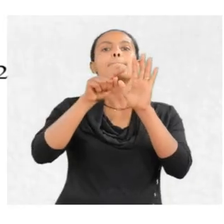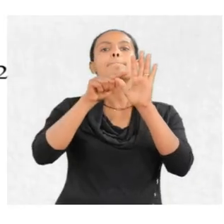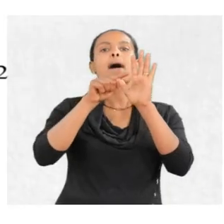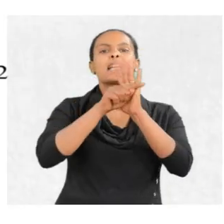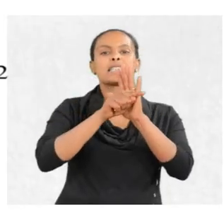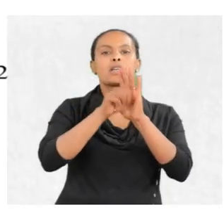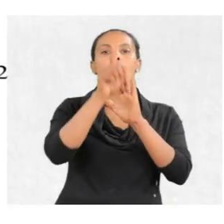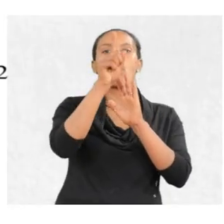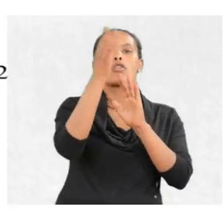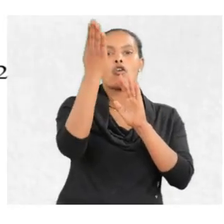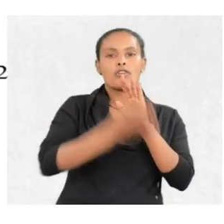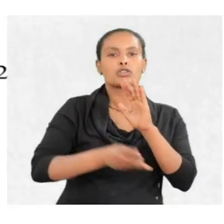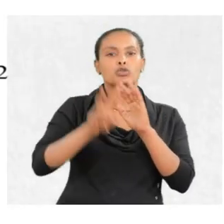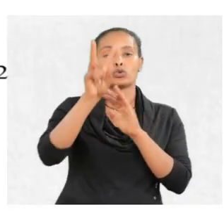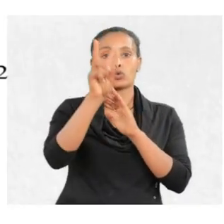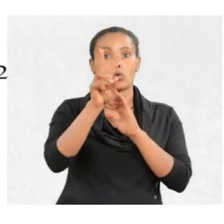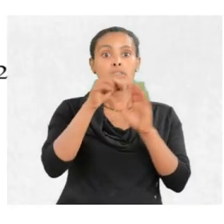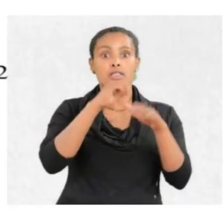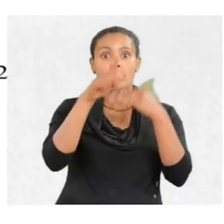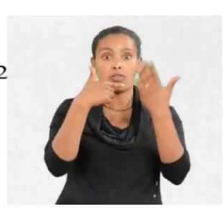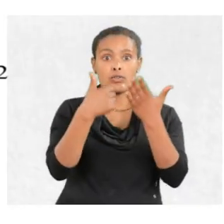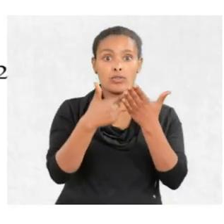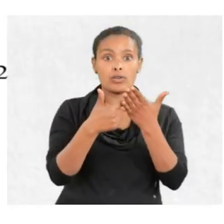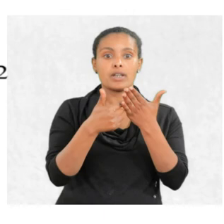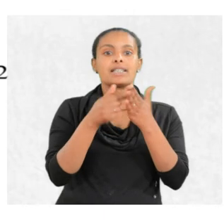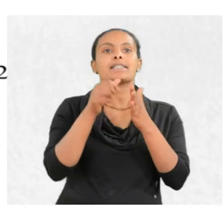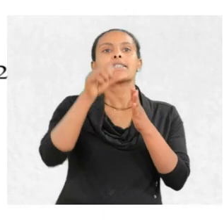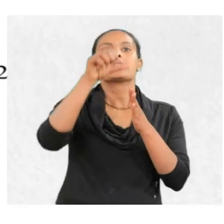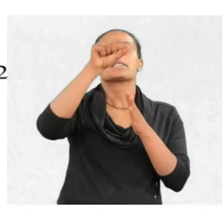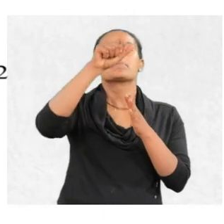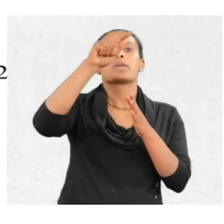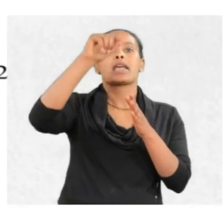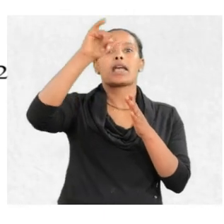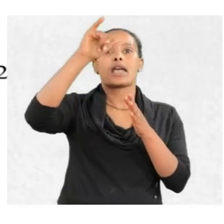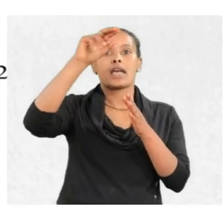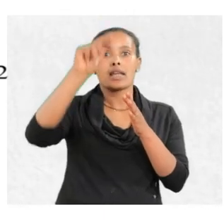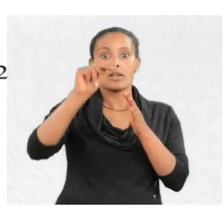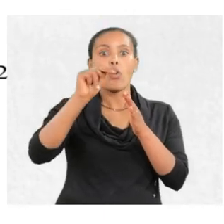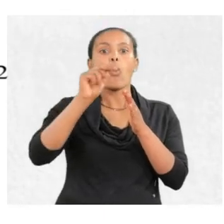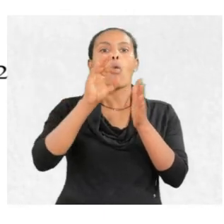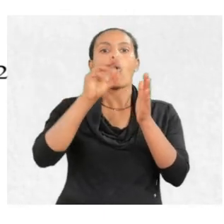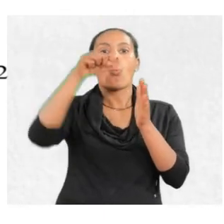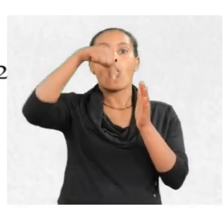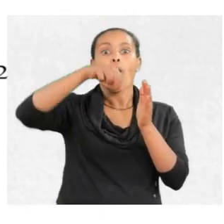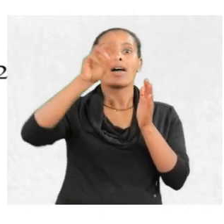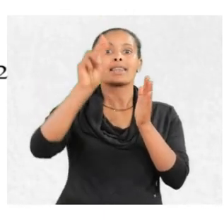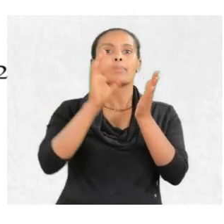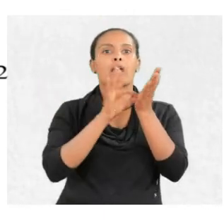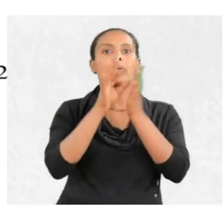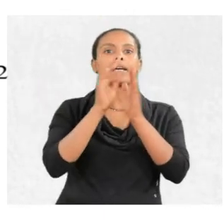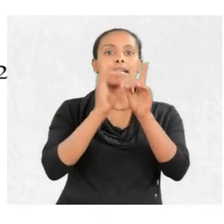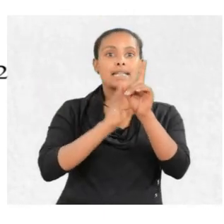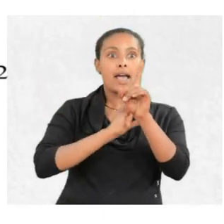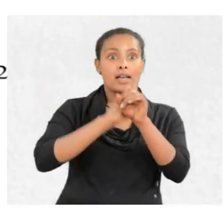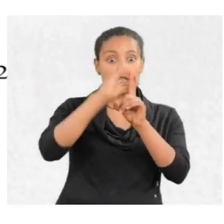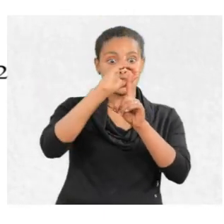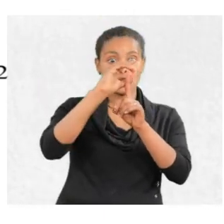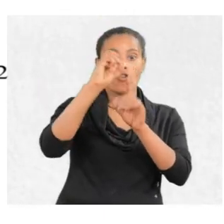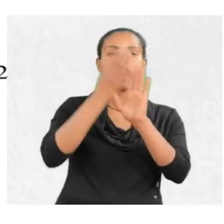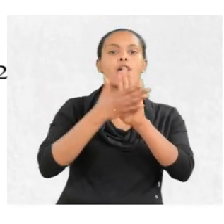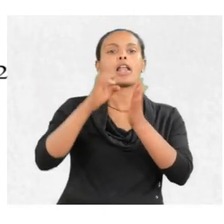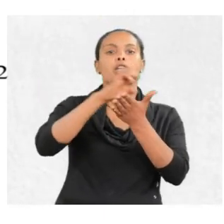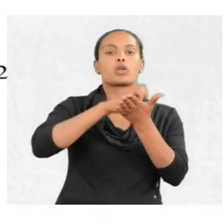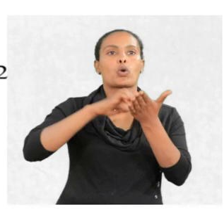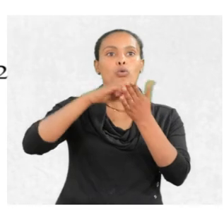one over two. Therefore, the spin quantum number indicates direction of electrons,